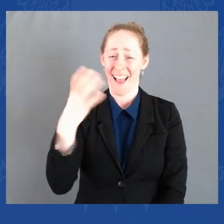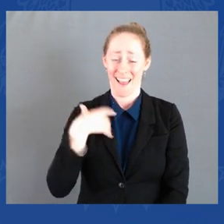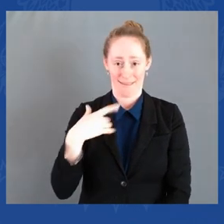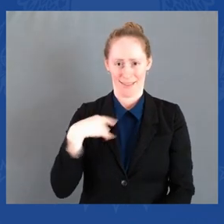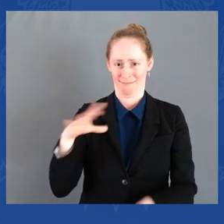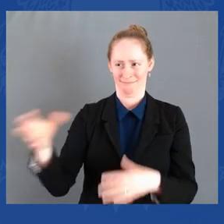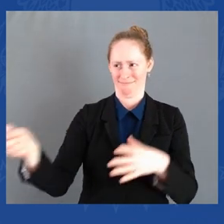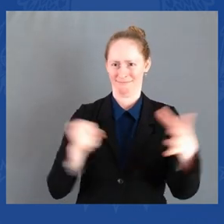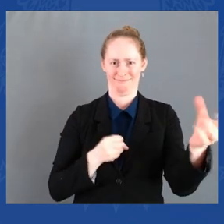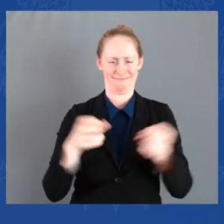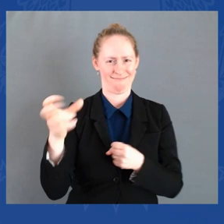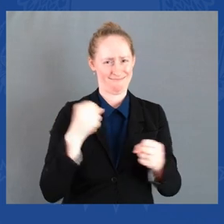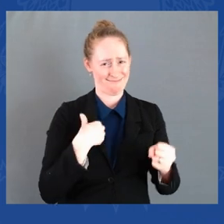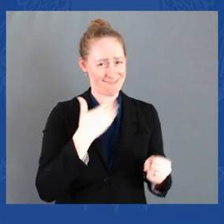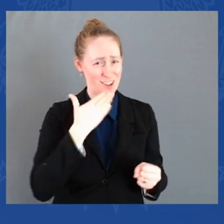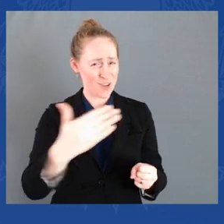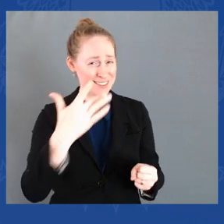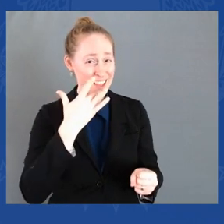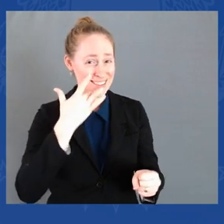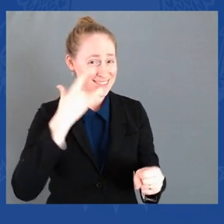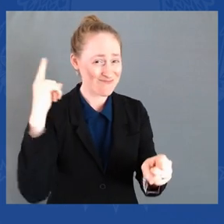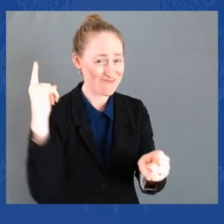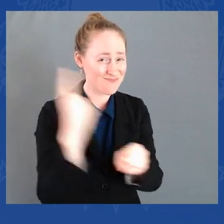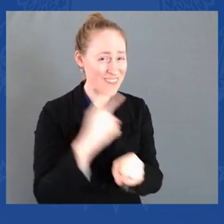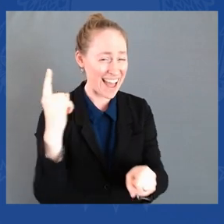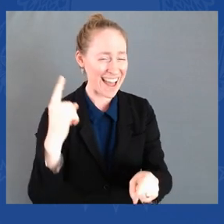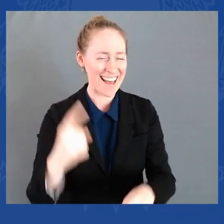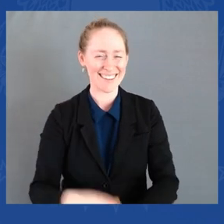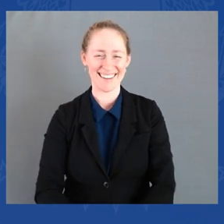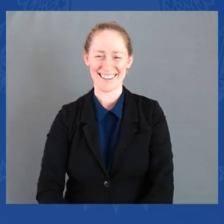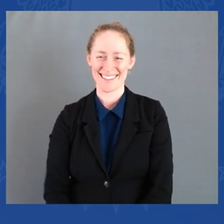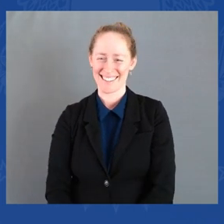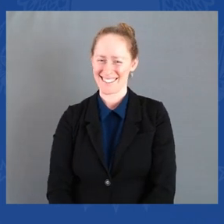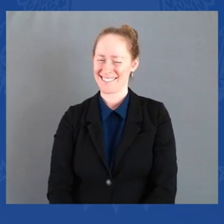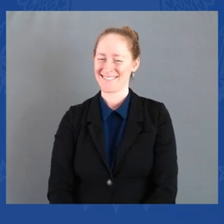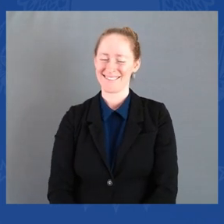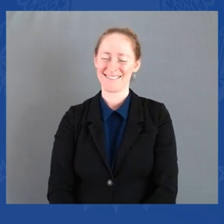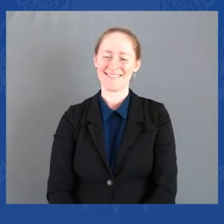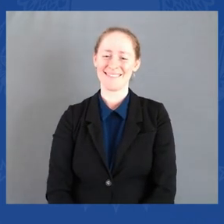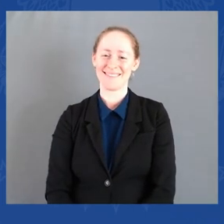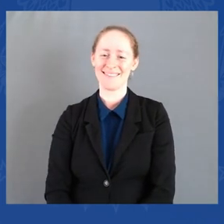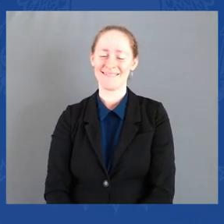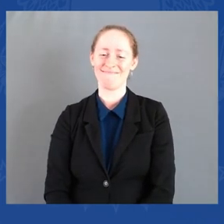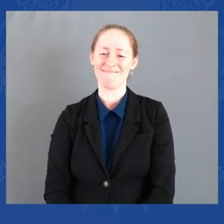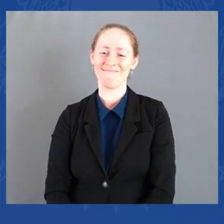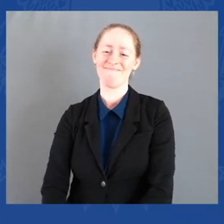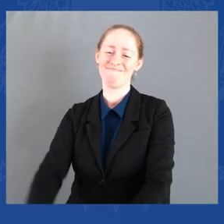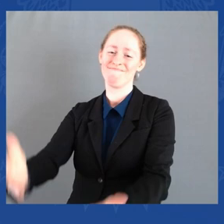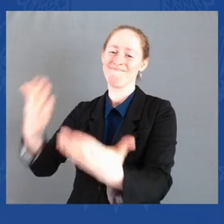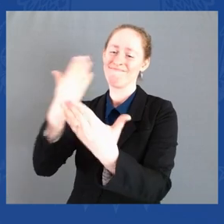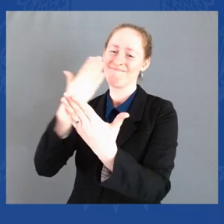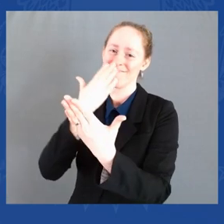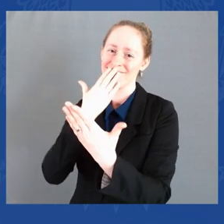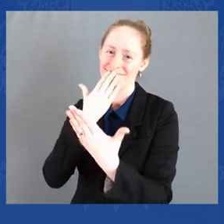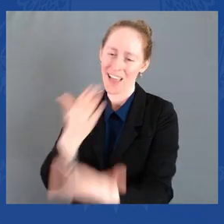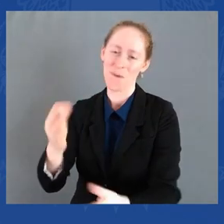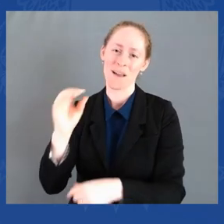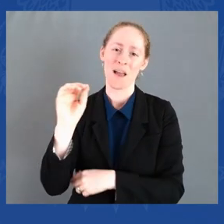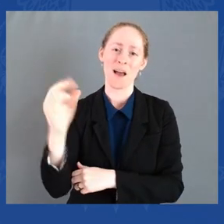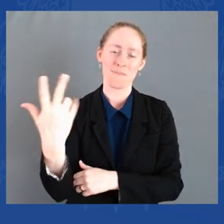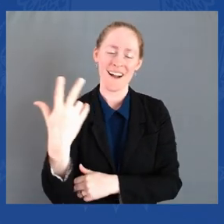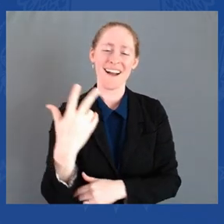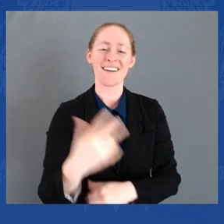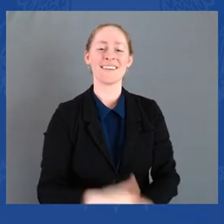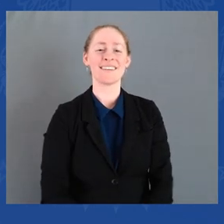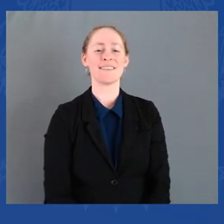You're way above my pay grade. Kamala, thank you. And Ambassador Tai, Doug, the second gentleman out there